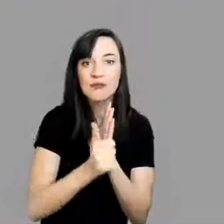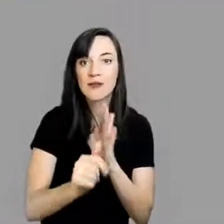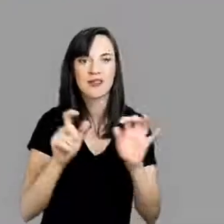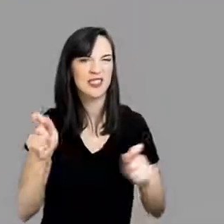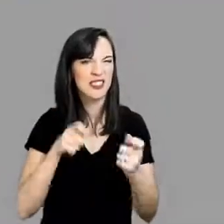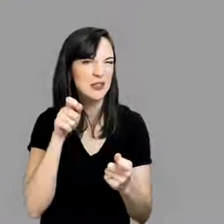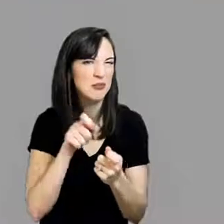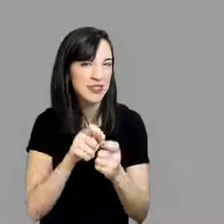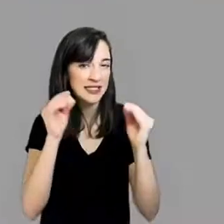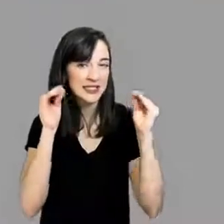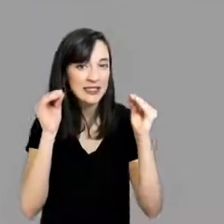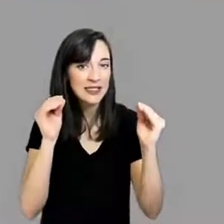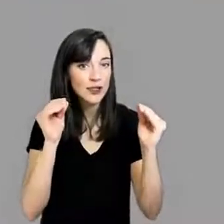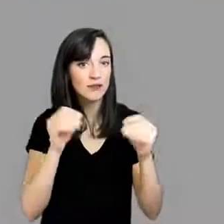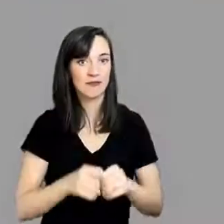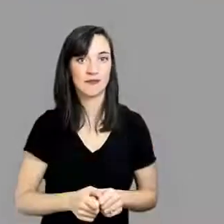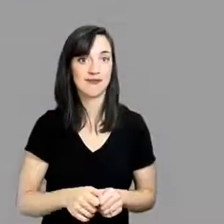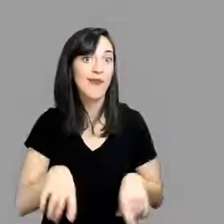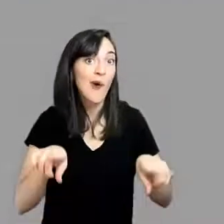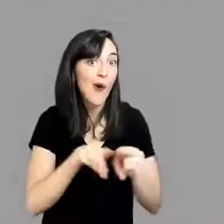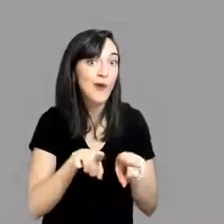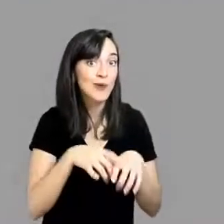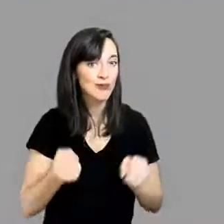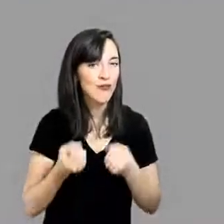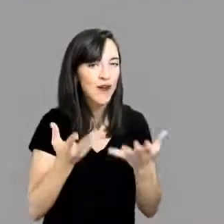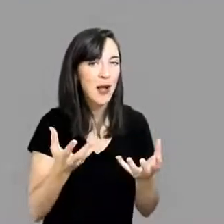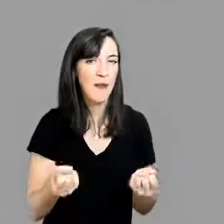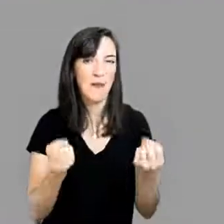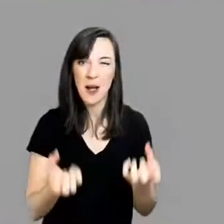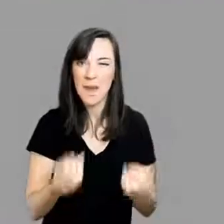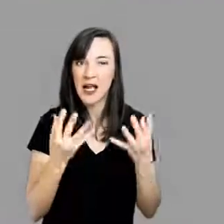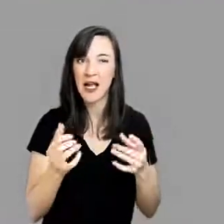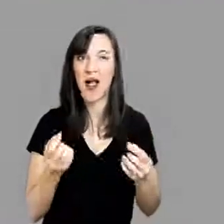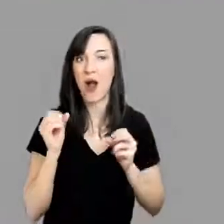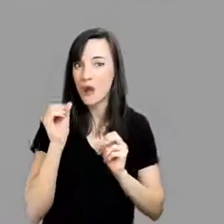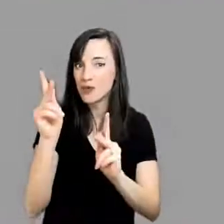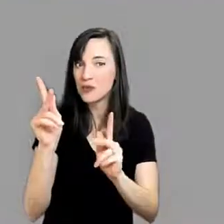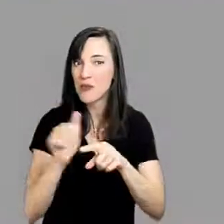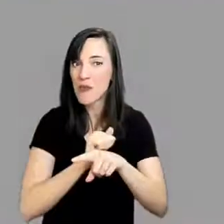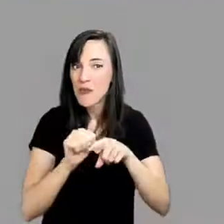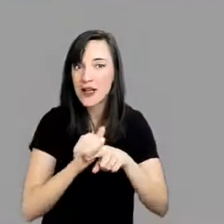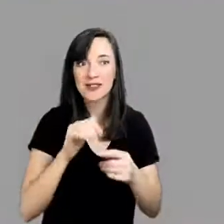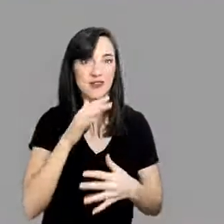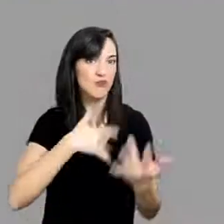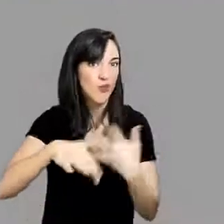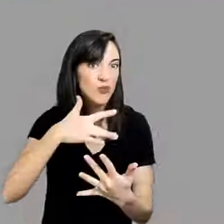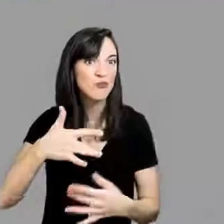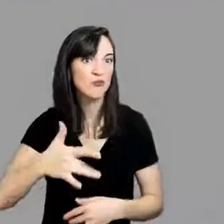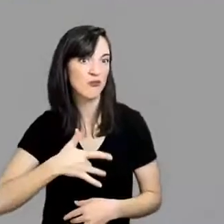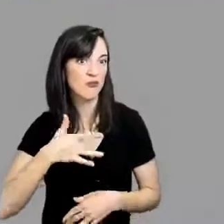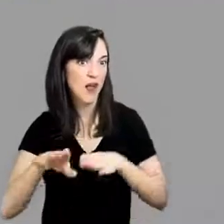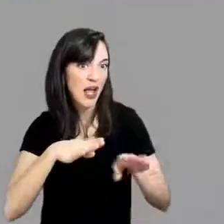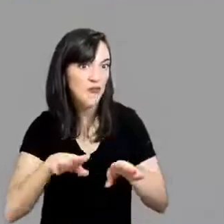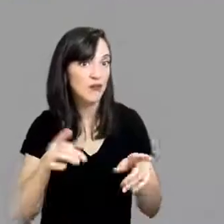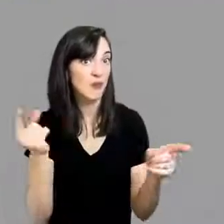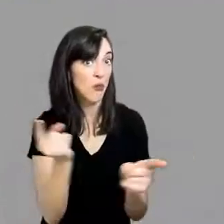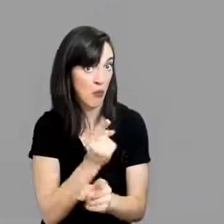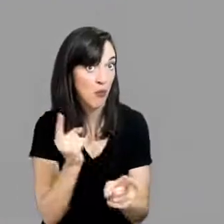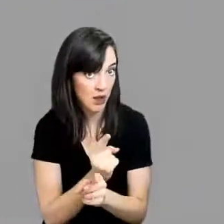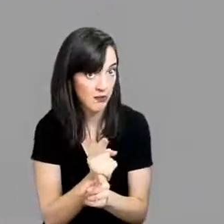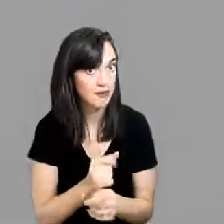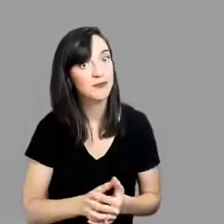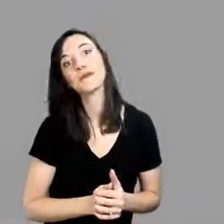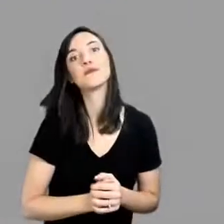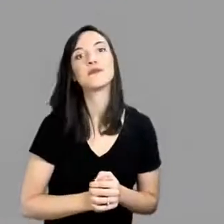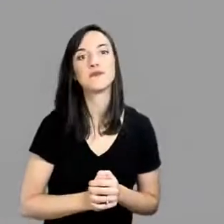The HLPs discuss explicitly teaching social skills and offering students multiple opportunities to practice appropriate social